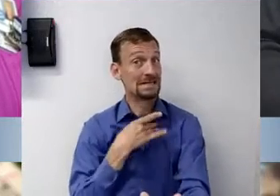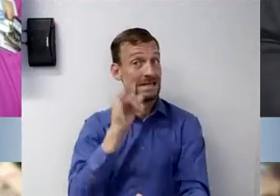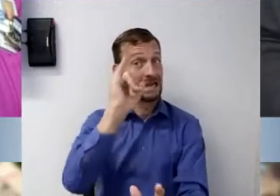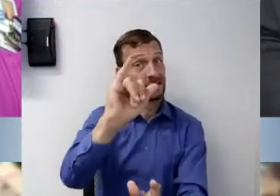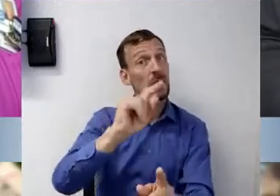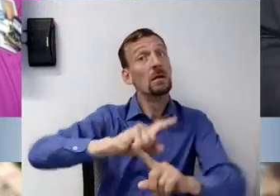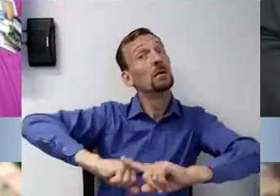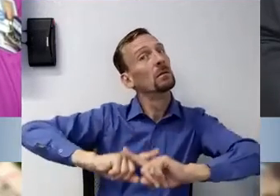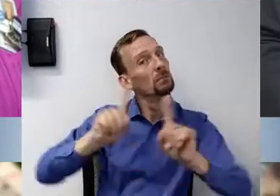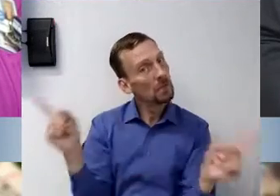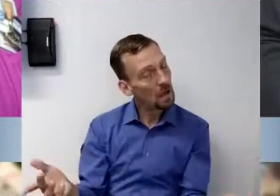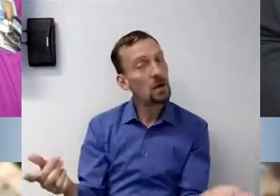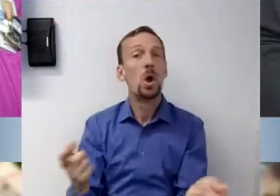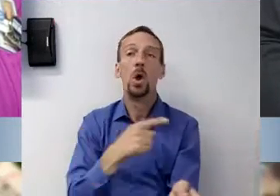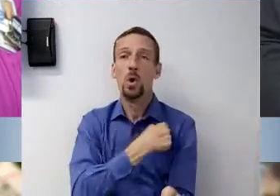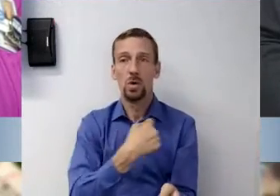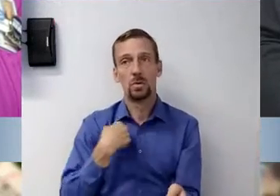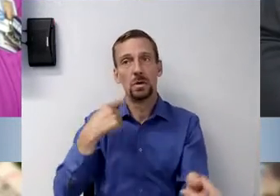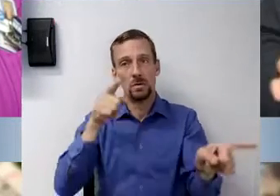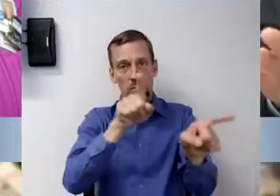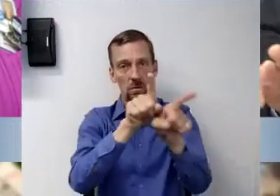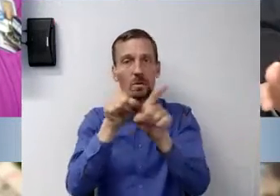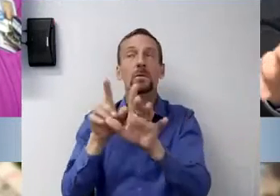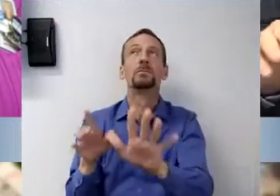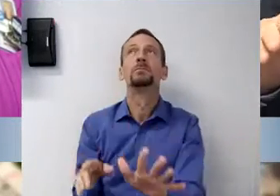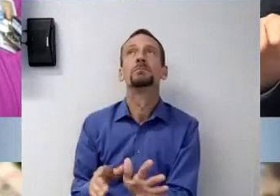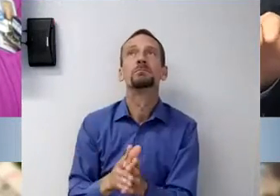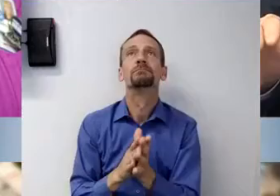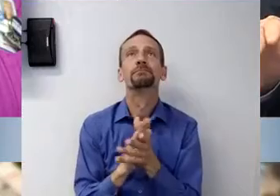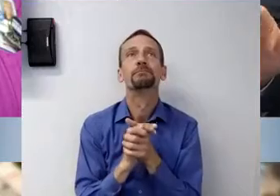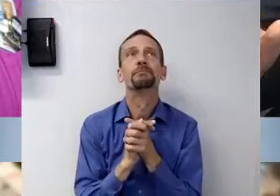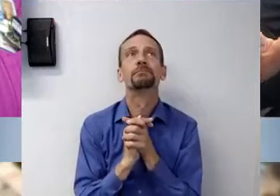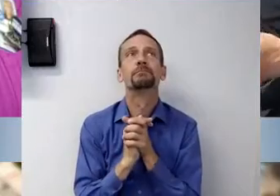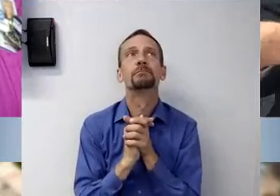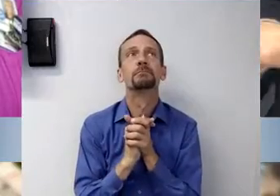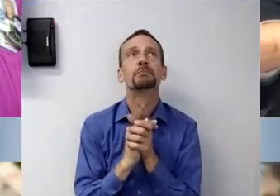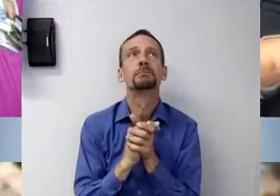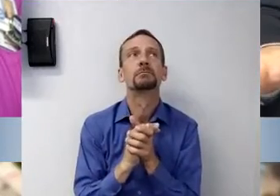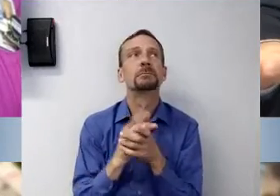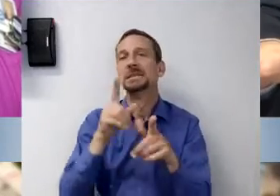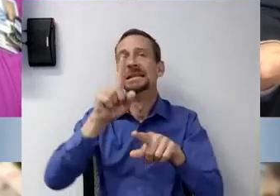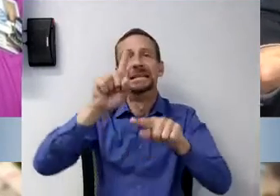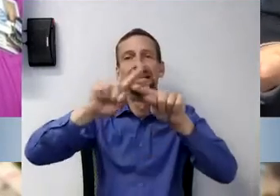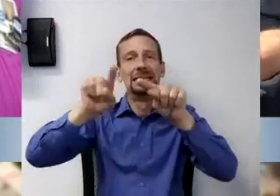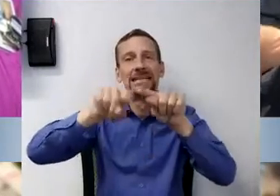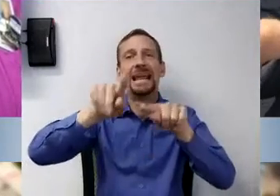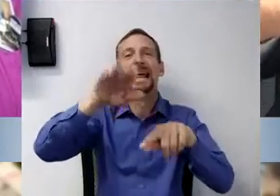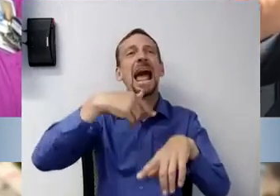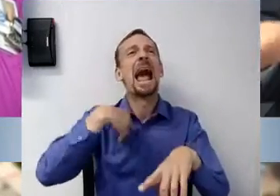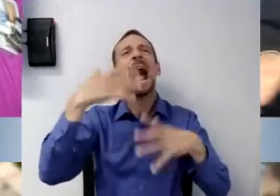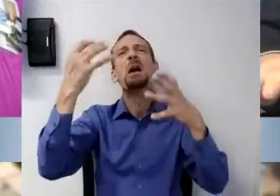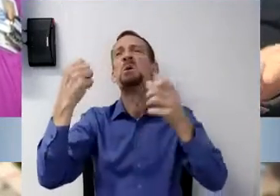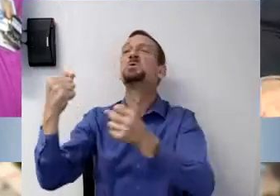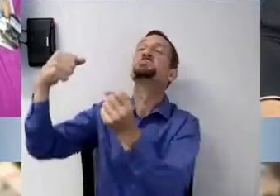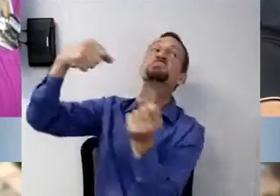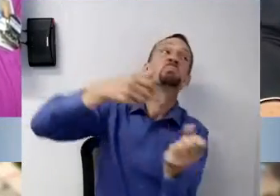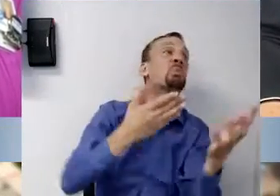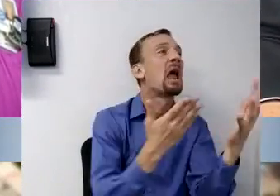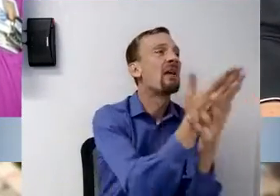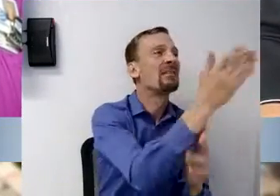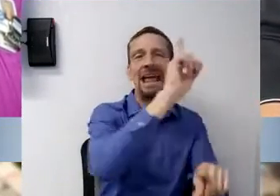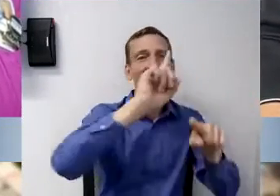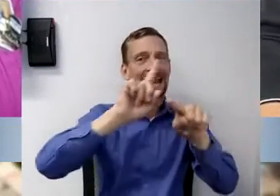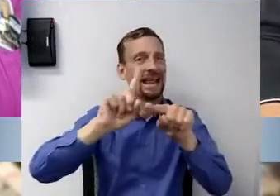But then, we also, first of all, you can't, you can't ever just drive up. Mm We don't take, just drive up.